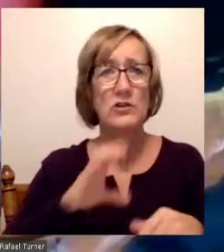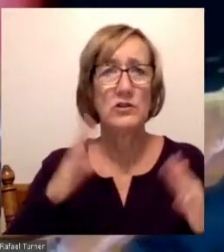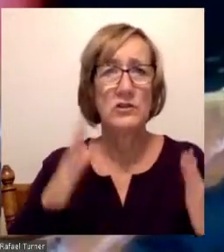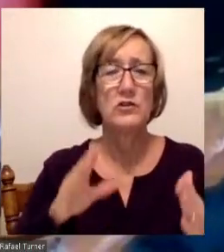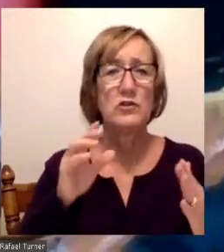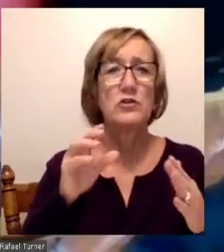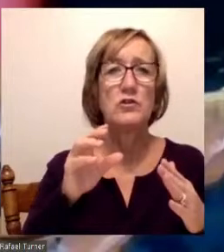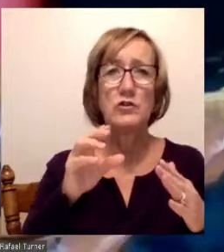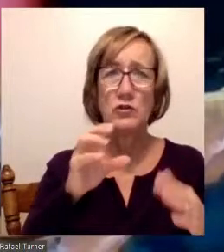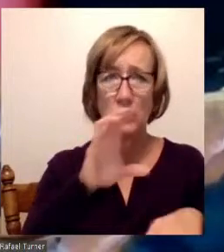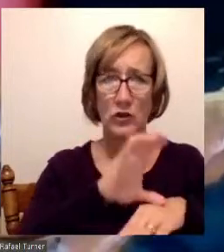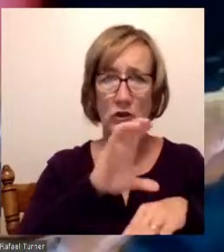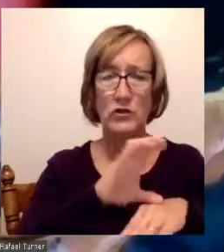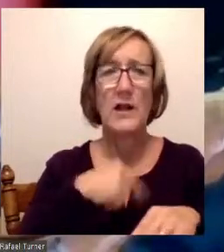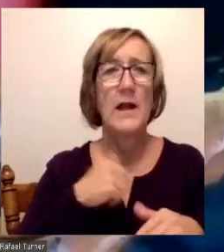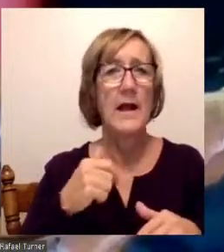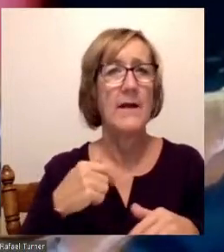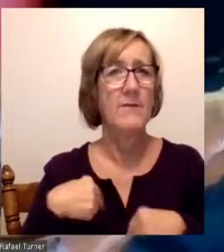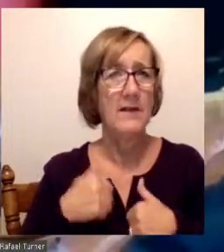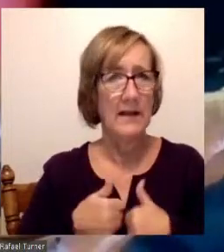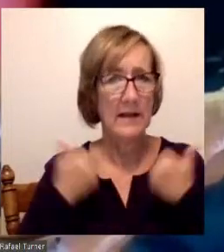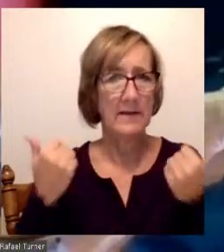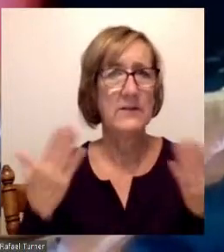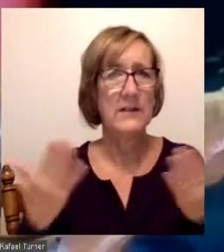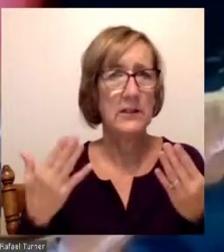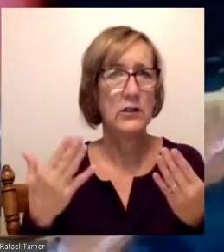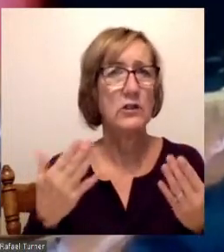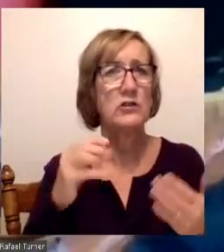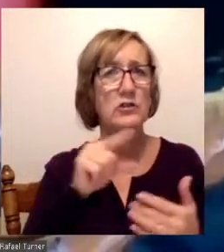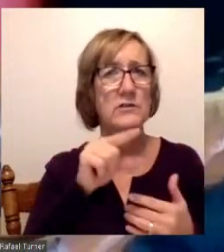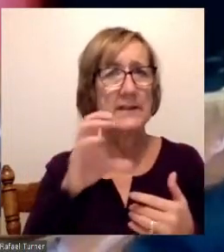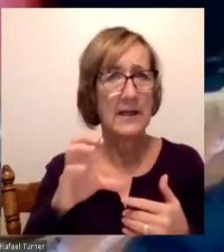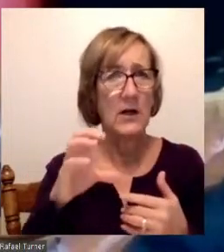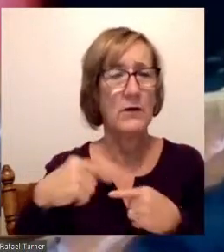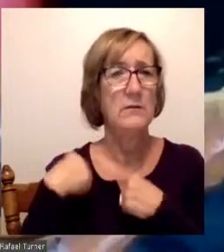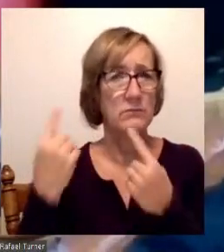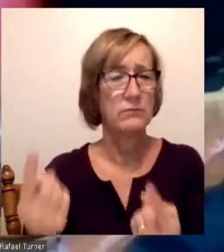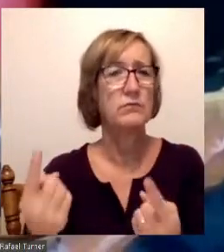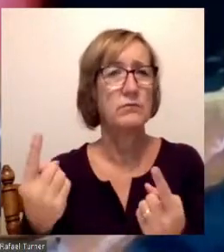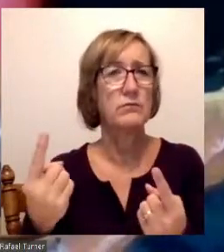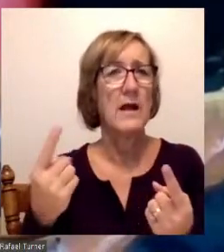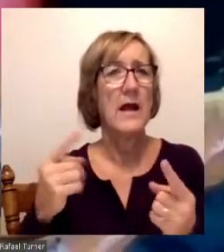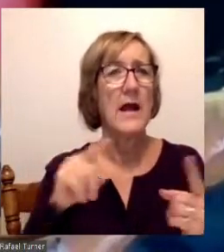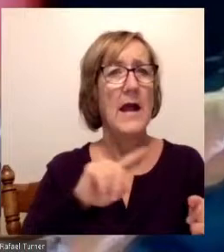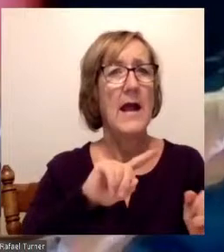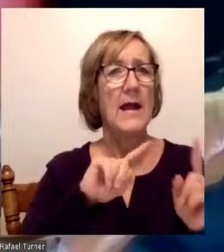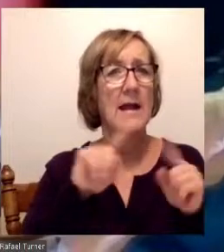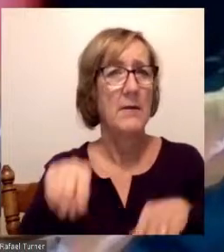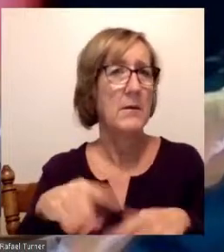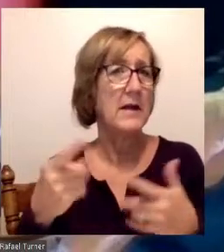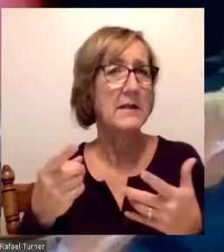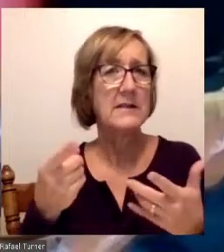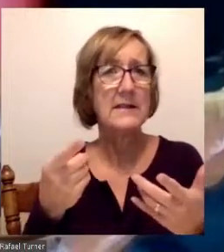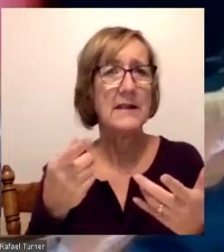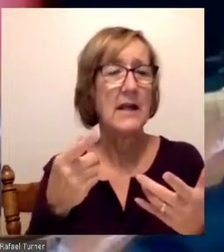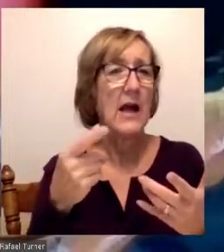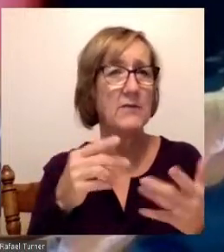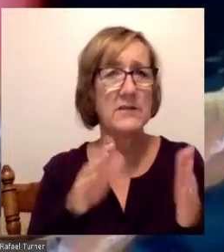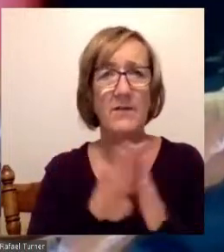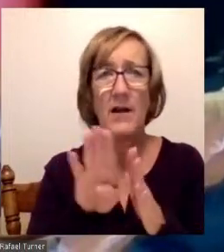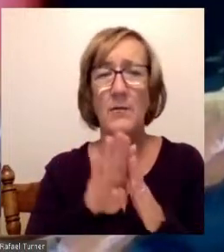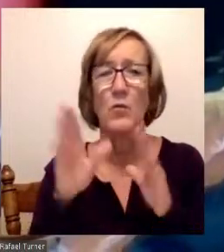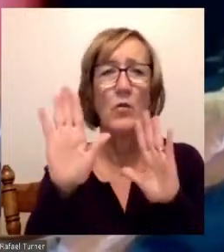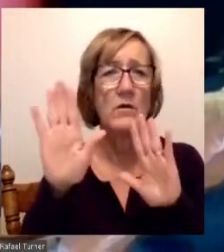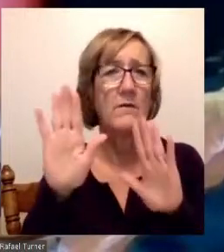Flint and Genesee County, and I've been a champion for Mott Community College specifically over the last decade. I've developed some